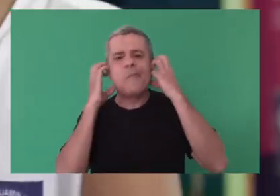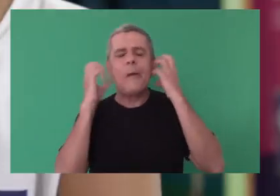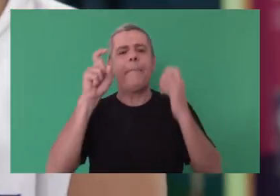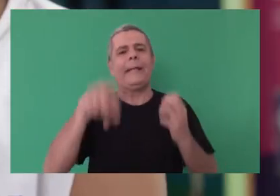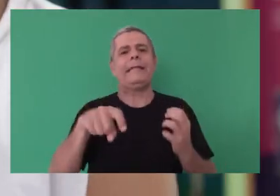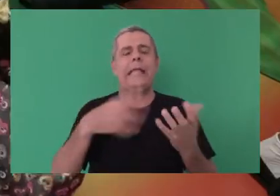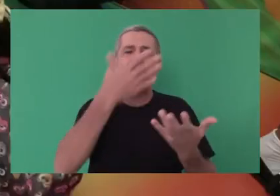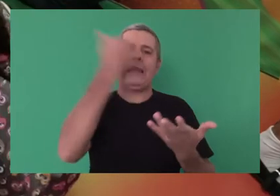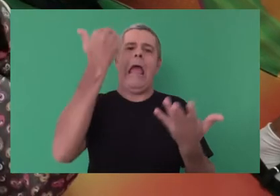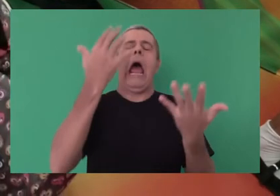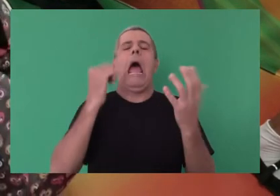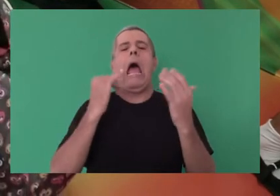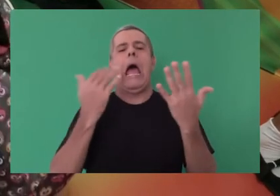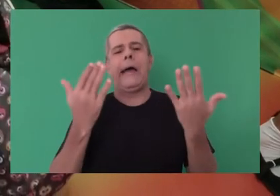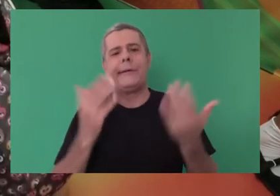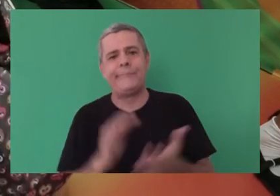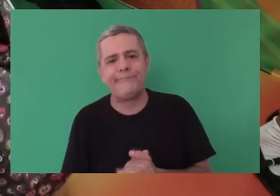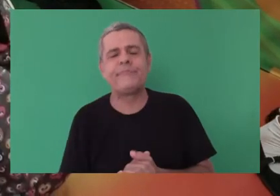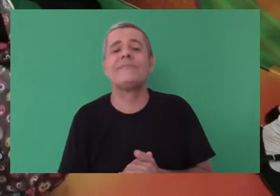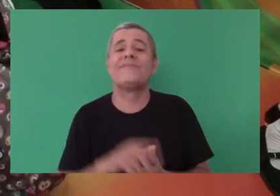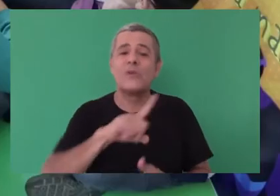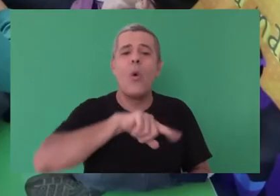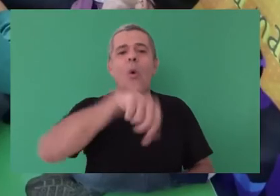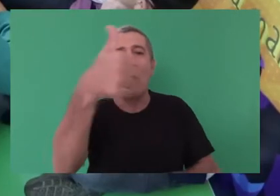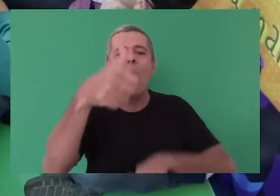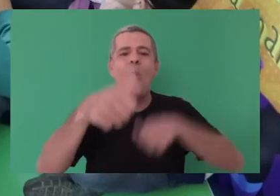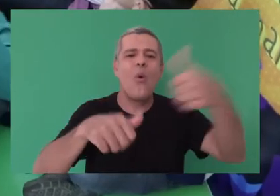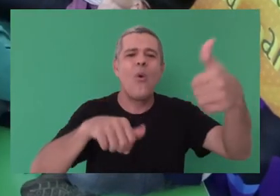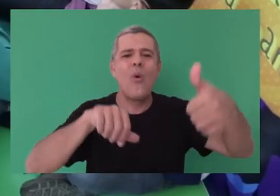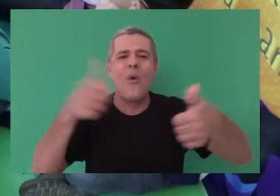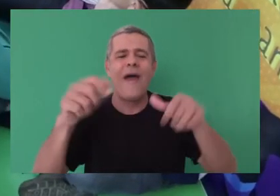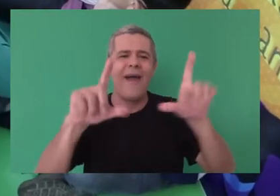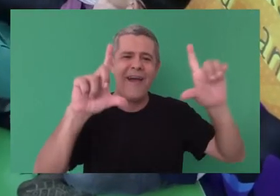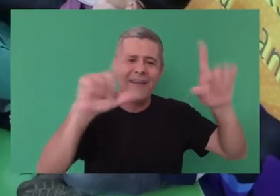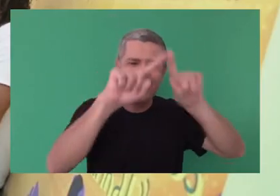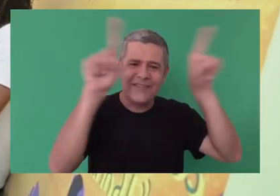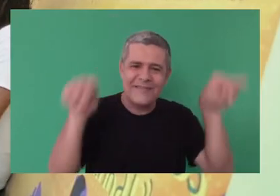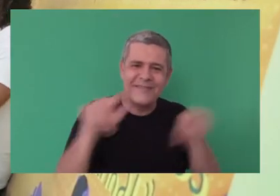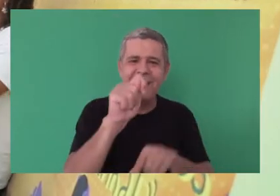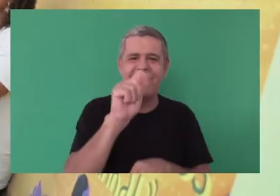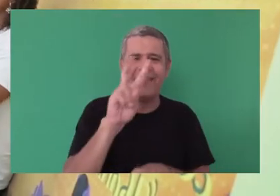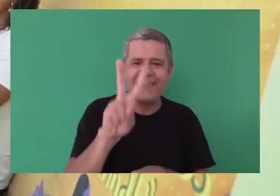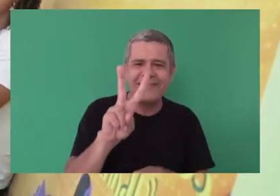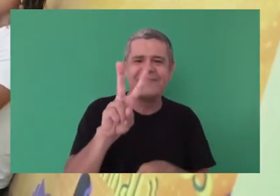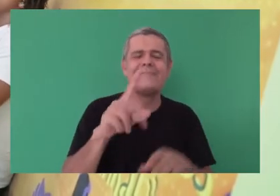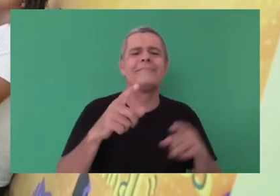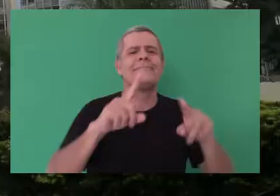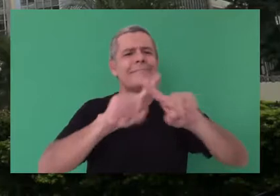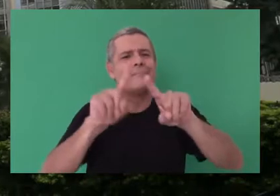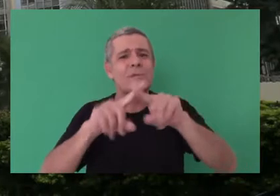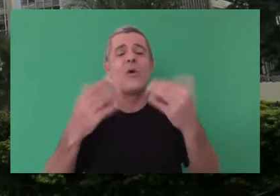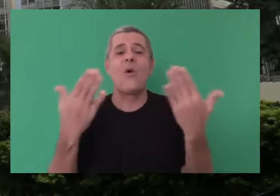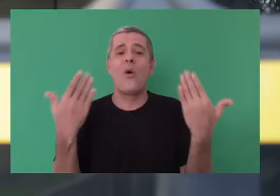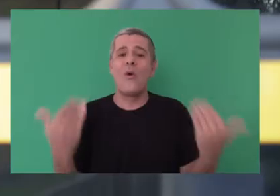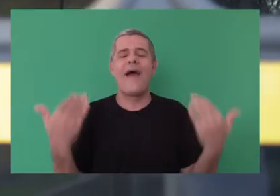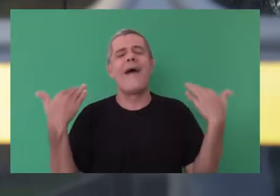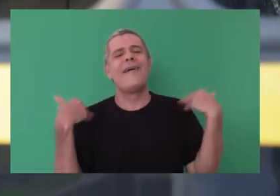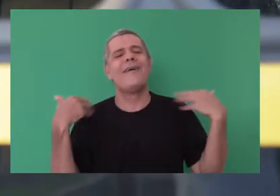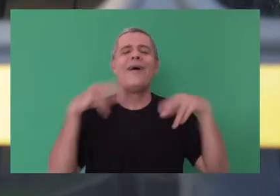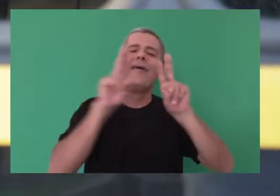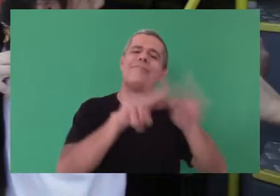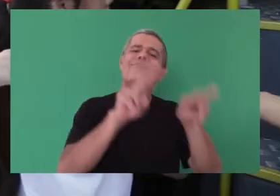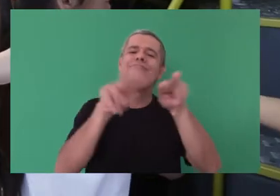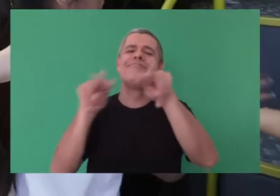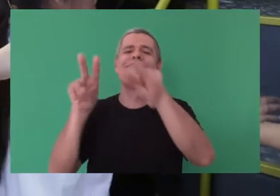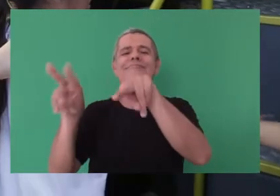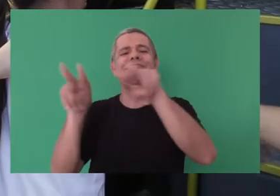teachers used sound, others used books, and others used TV sets. Márcia, principal of Benjamin Franklin